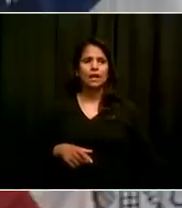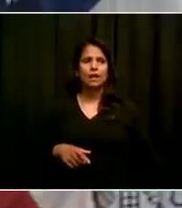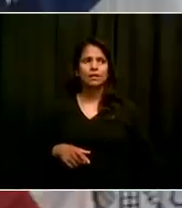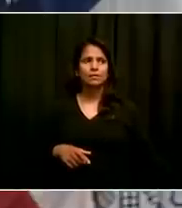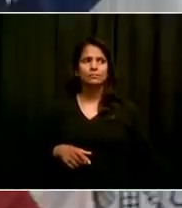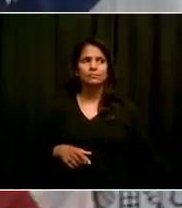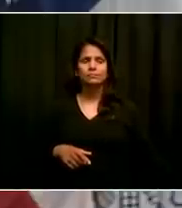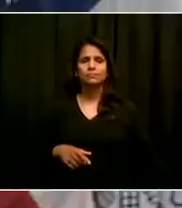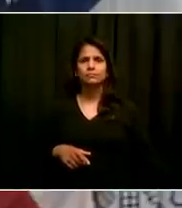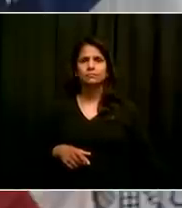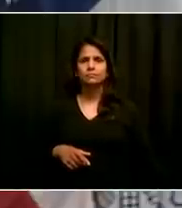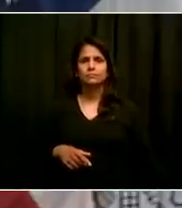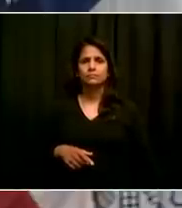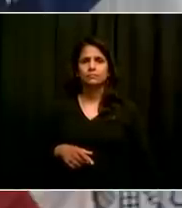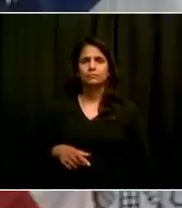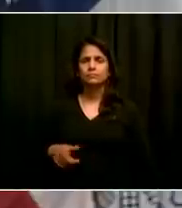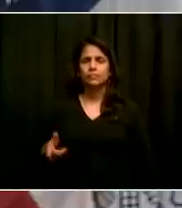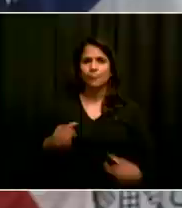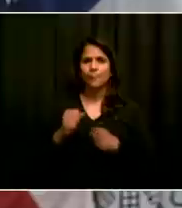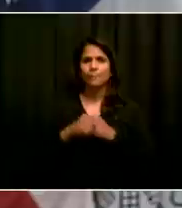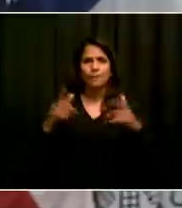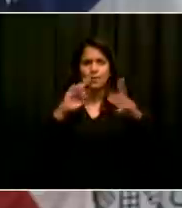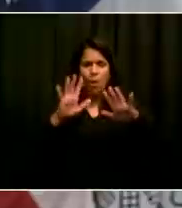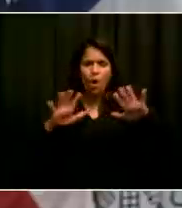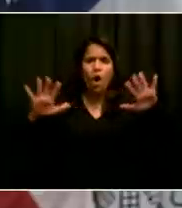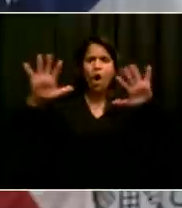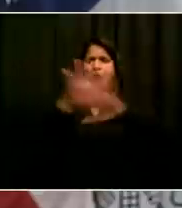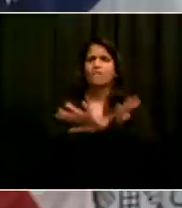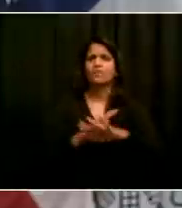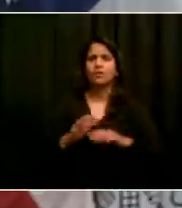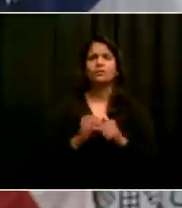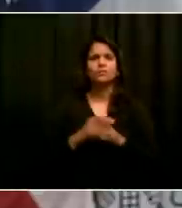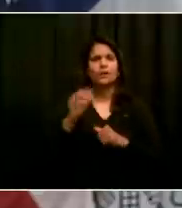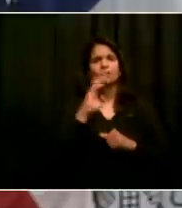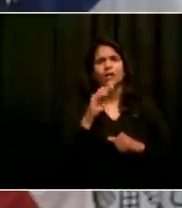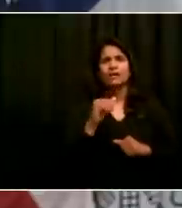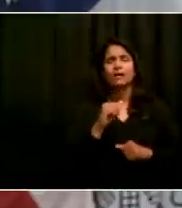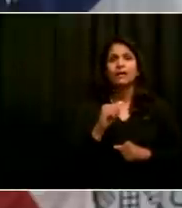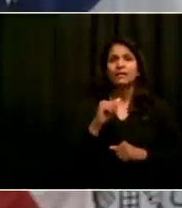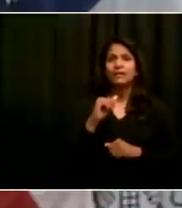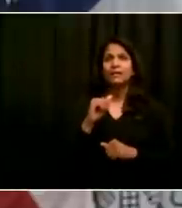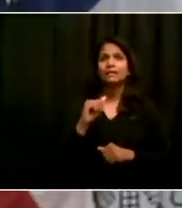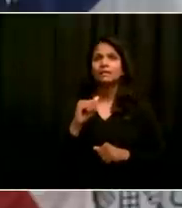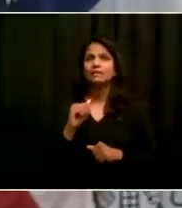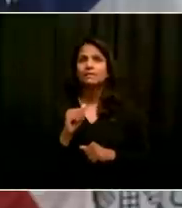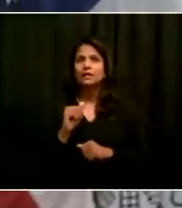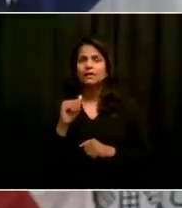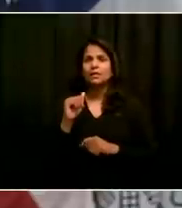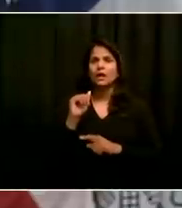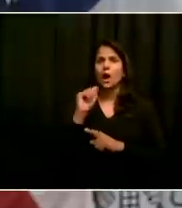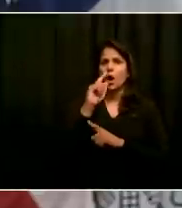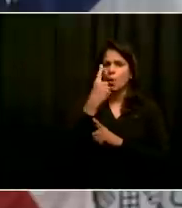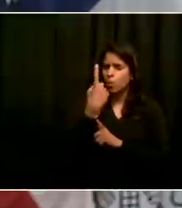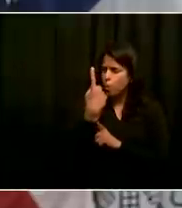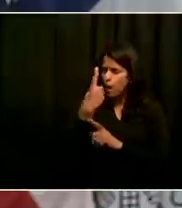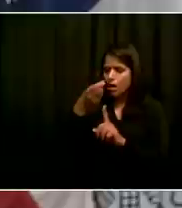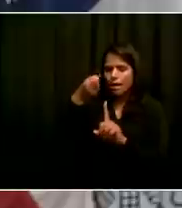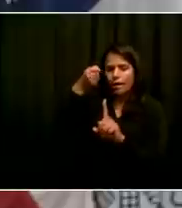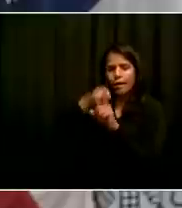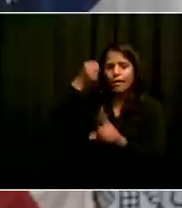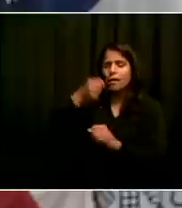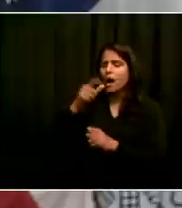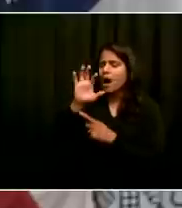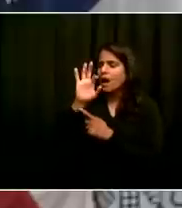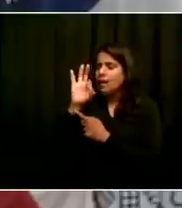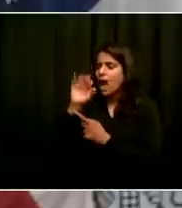particularly the Test and Trace Corps, Department of Health, front and center with a large number of personnel right now, and we'll go into those details. What we